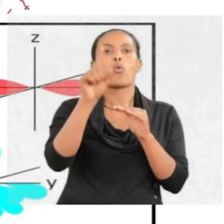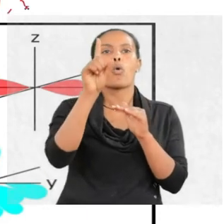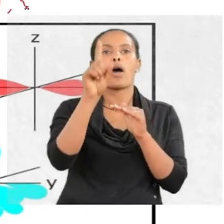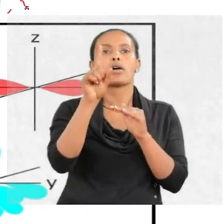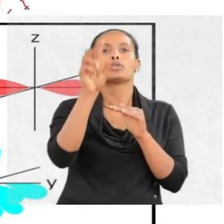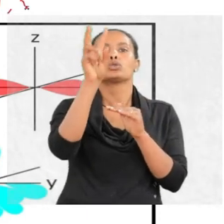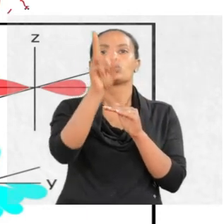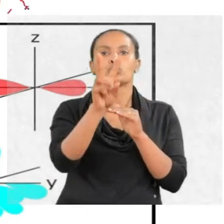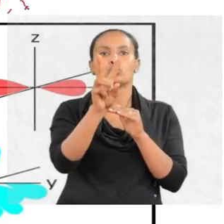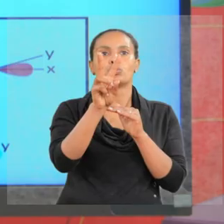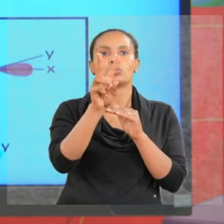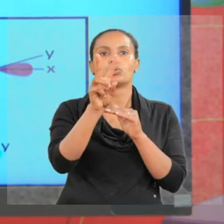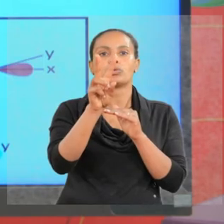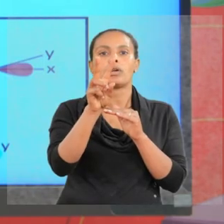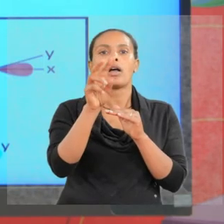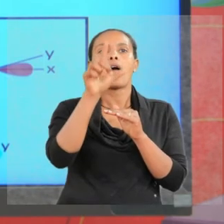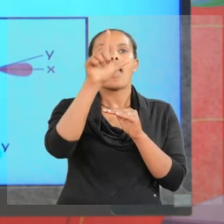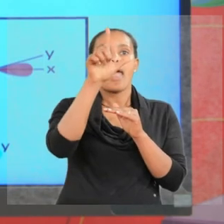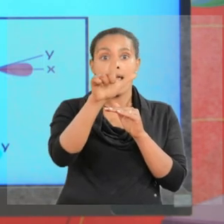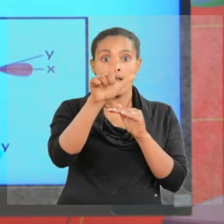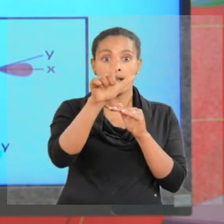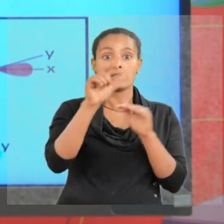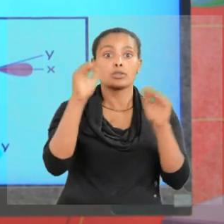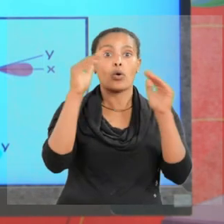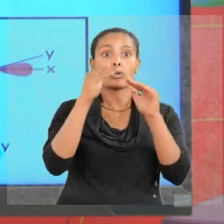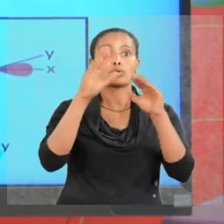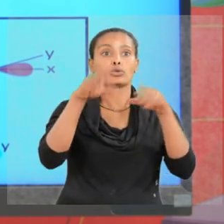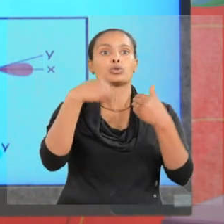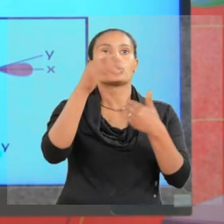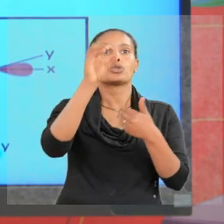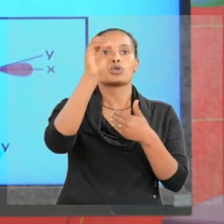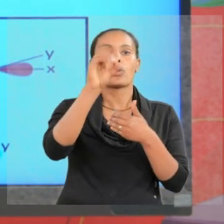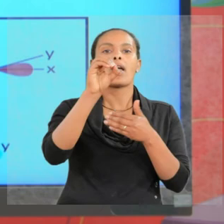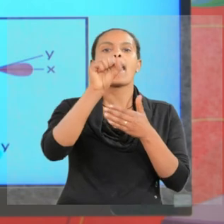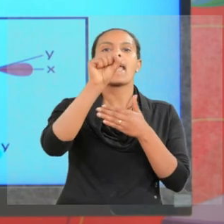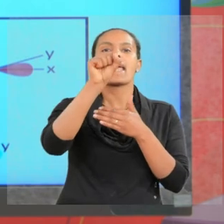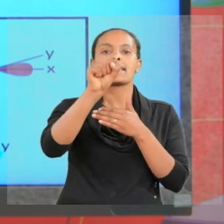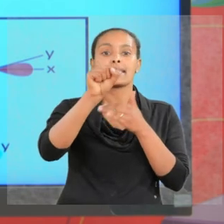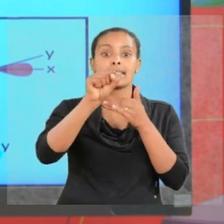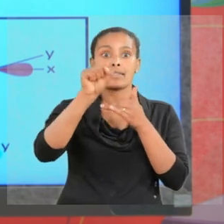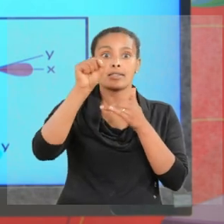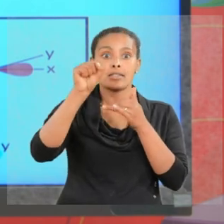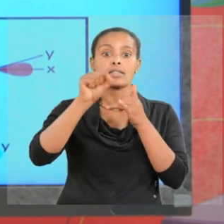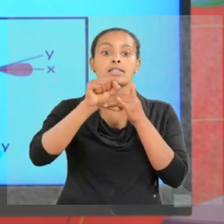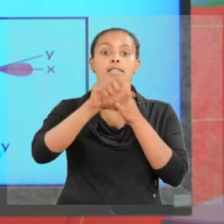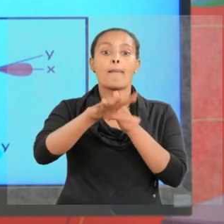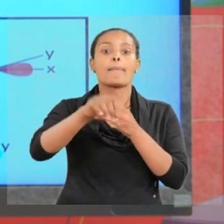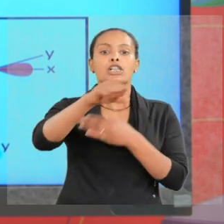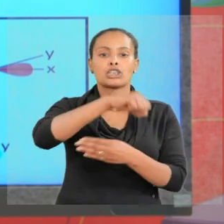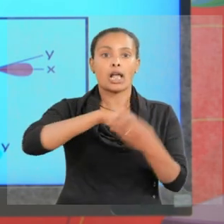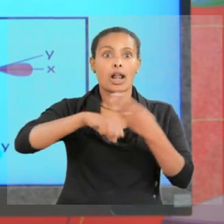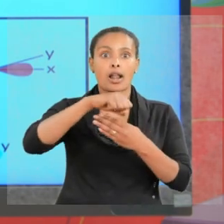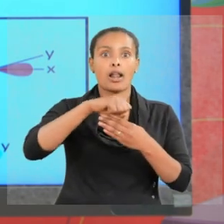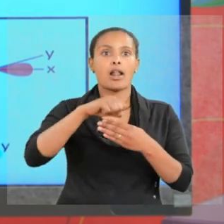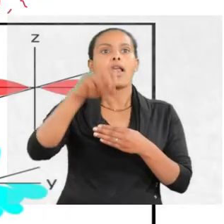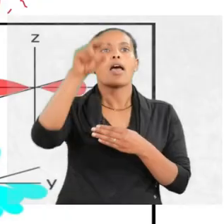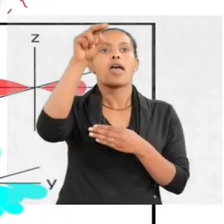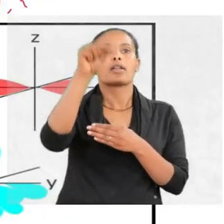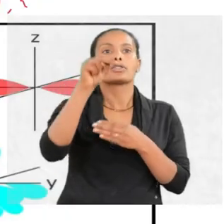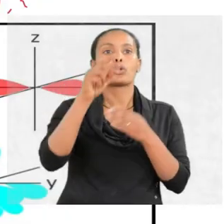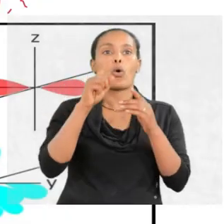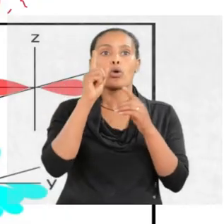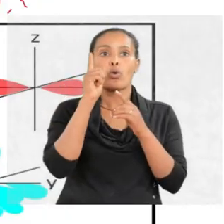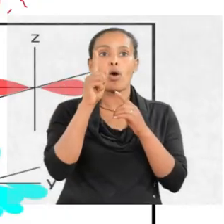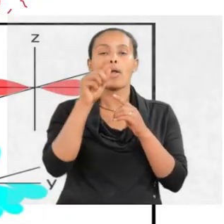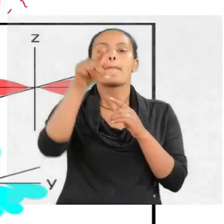two. l equals to zero is s subshell, s subshell. l equals to one